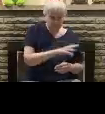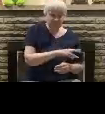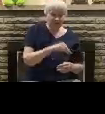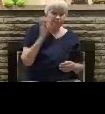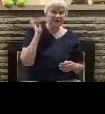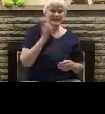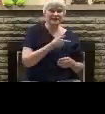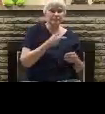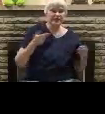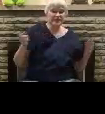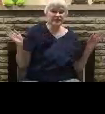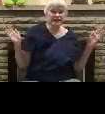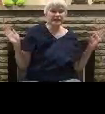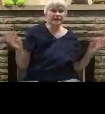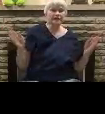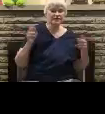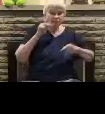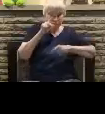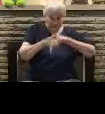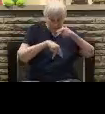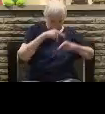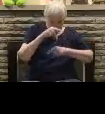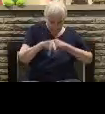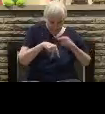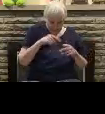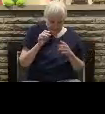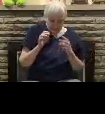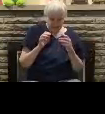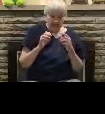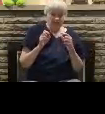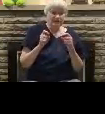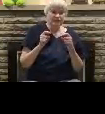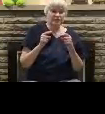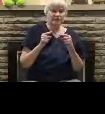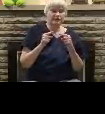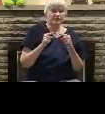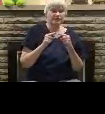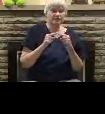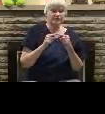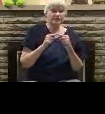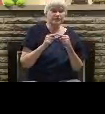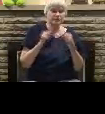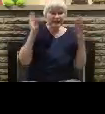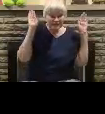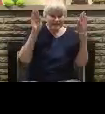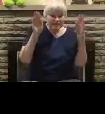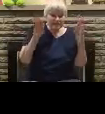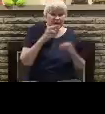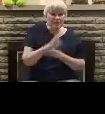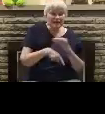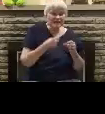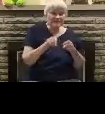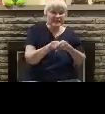all who are listening as we conclude this message titled, The Satanic Nature of Same-Sex Marriage,